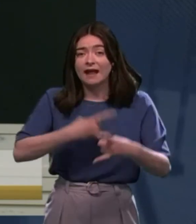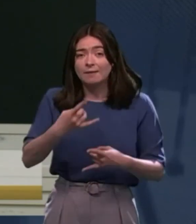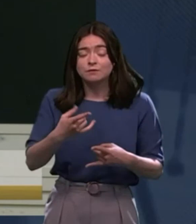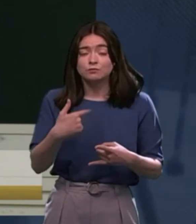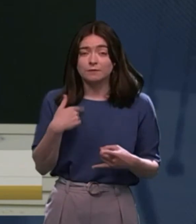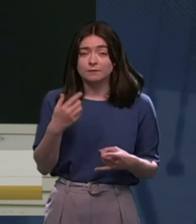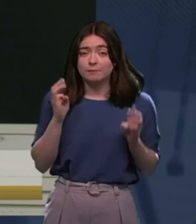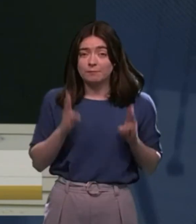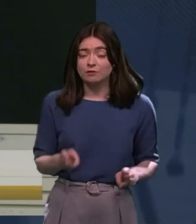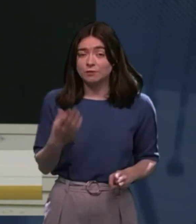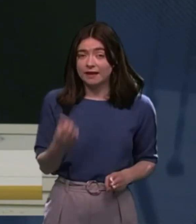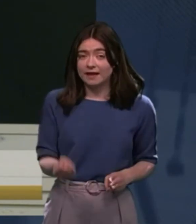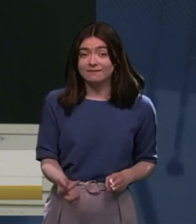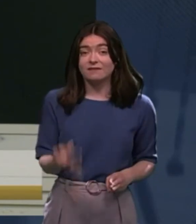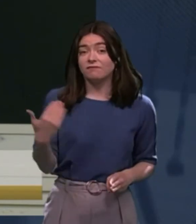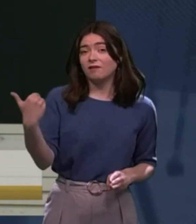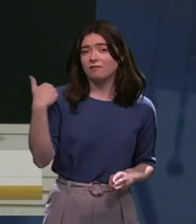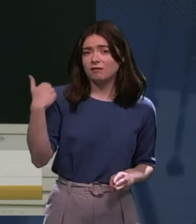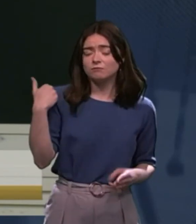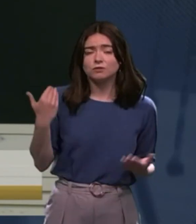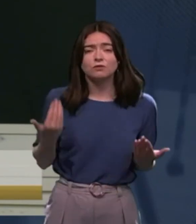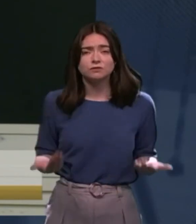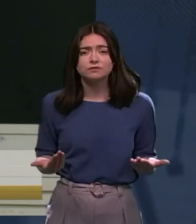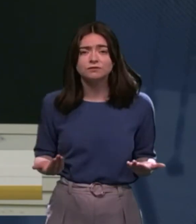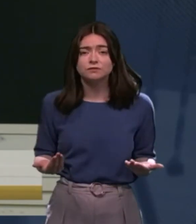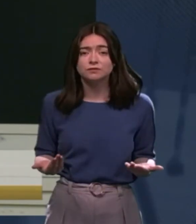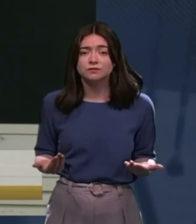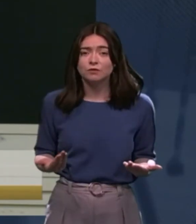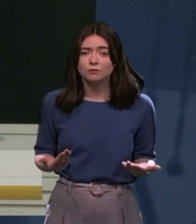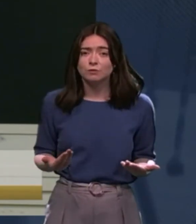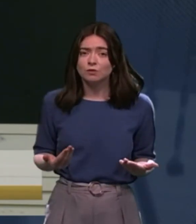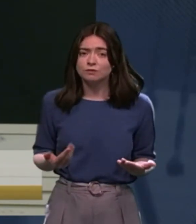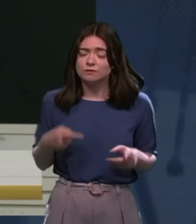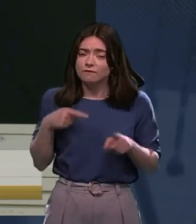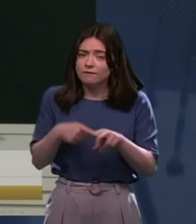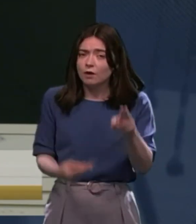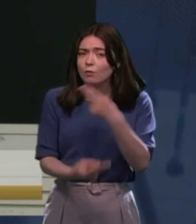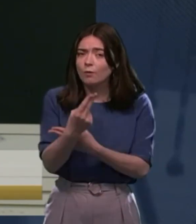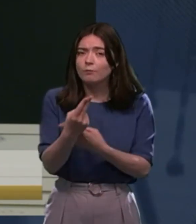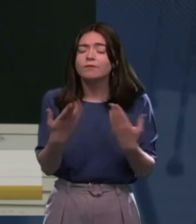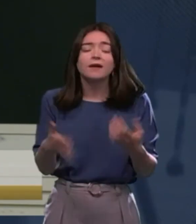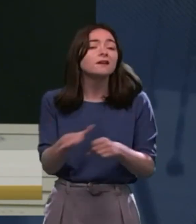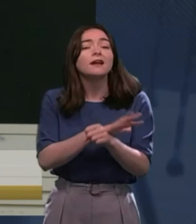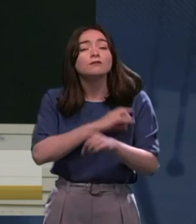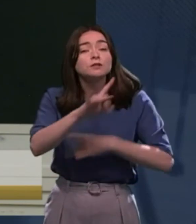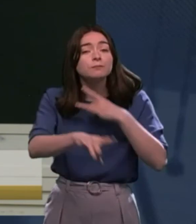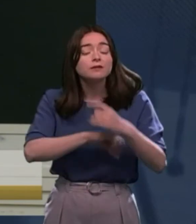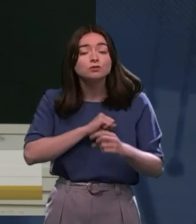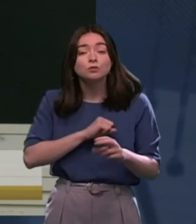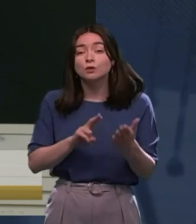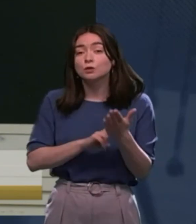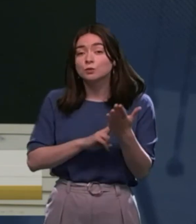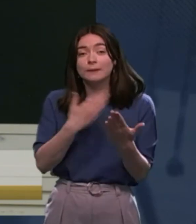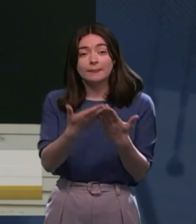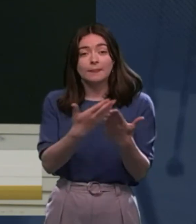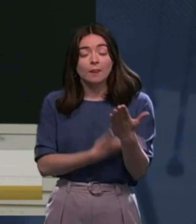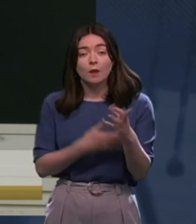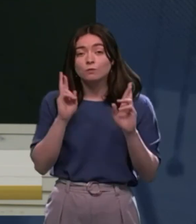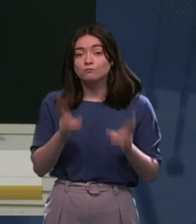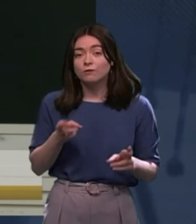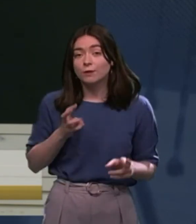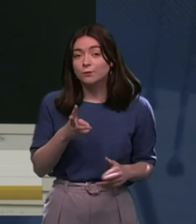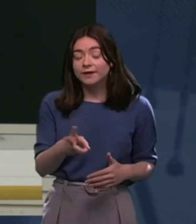have. If they came to us, we would absolutely go after that area to make sure that they were using the law properly.